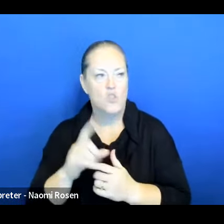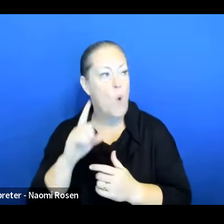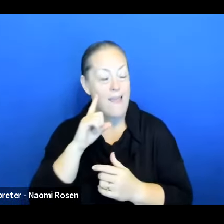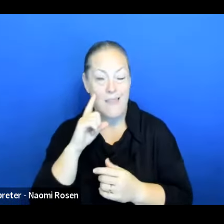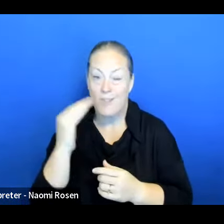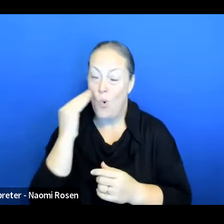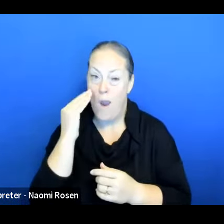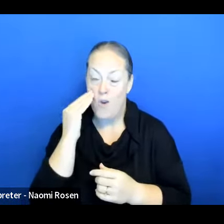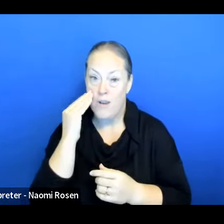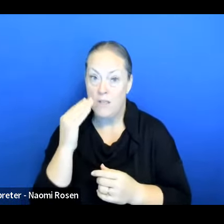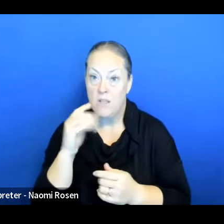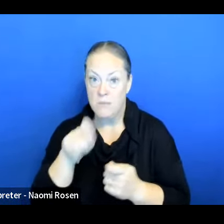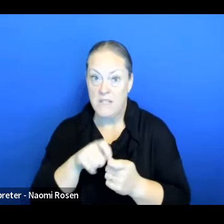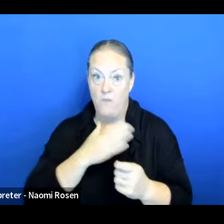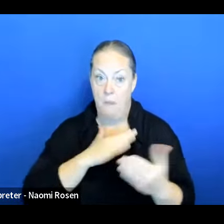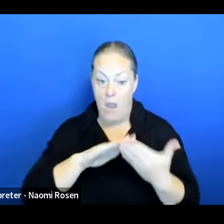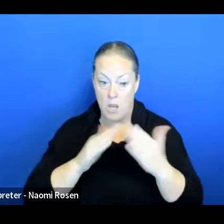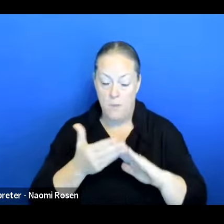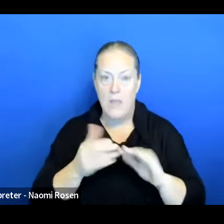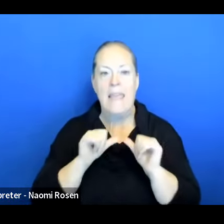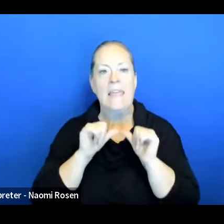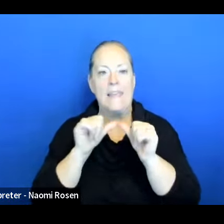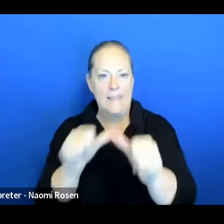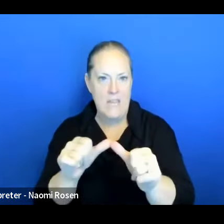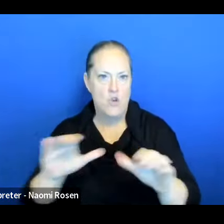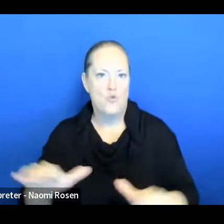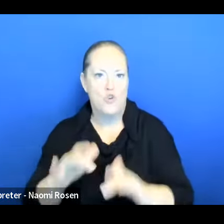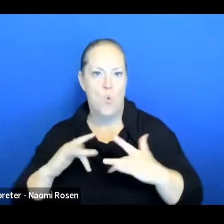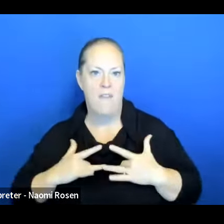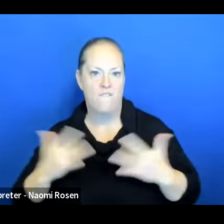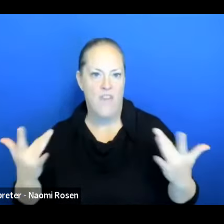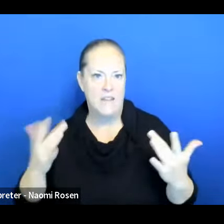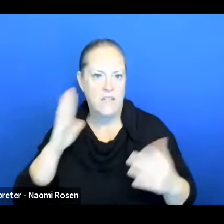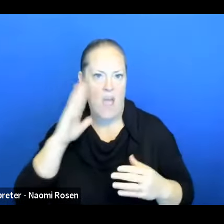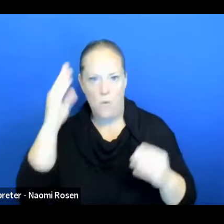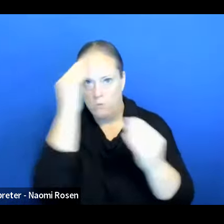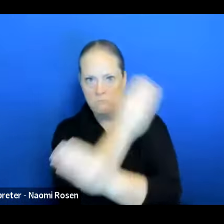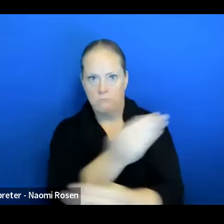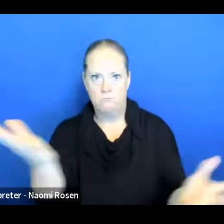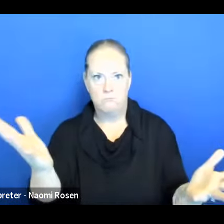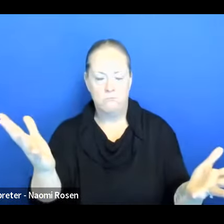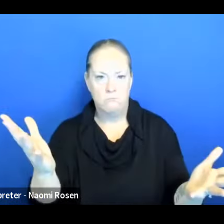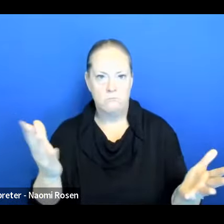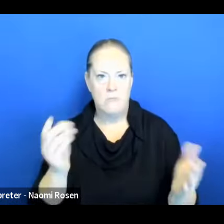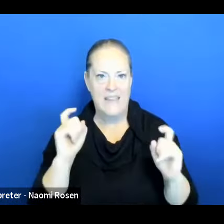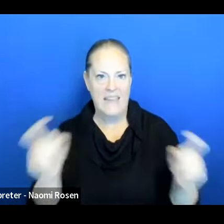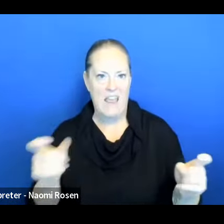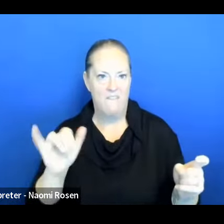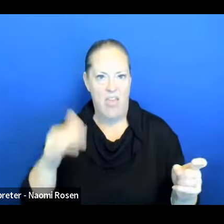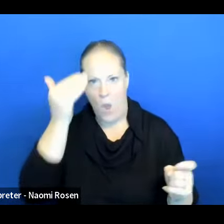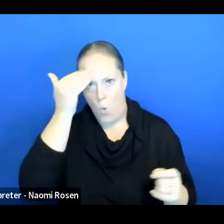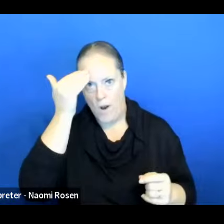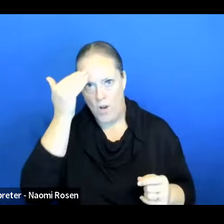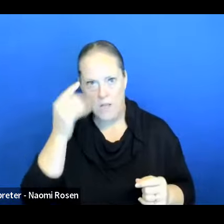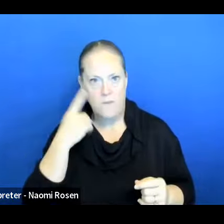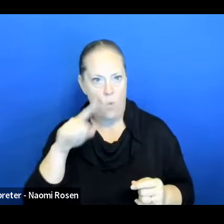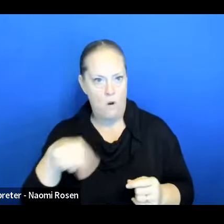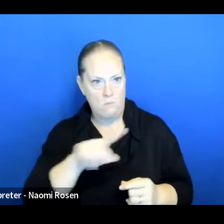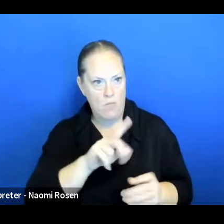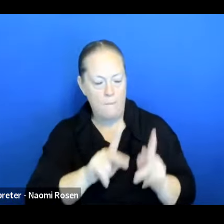my community, continue to do events like this, that will bring that awareness to the, to, to the people because, um,